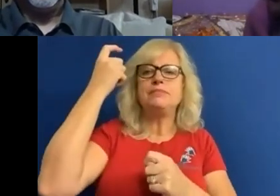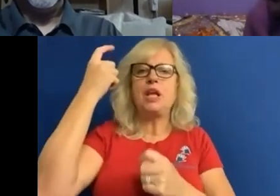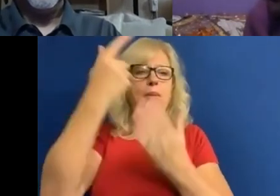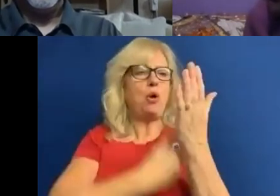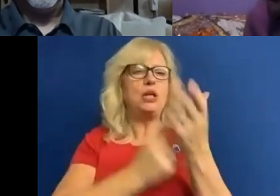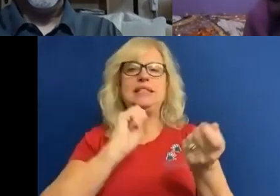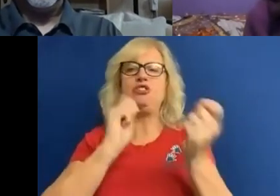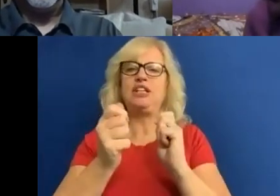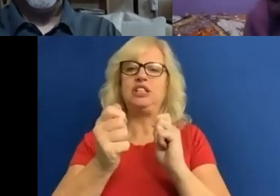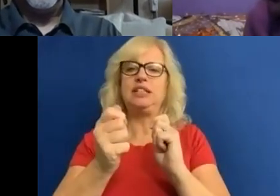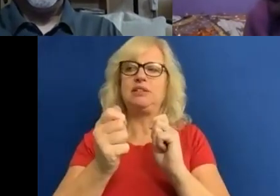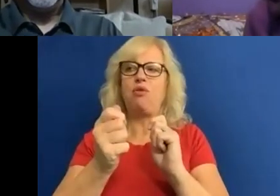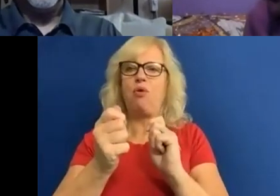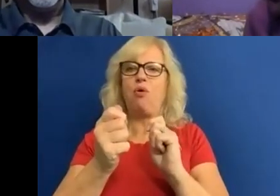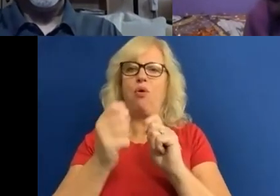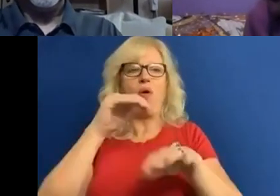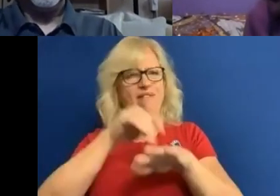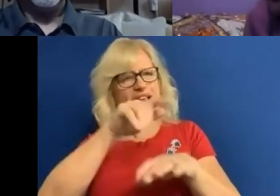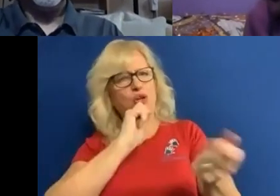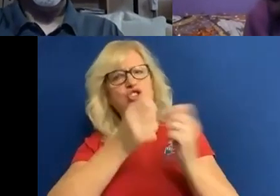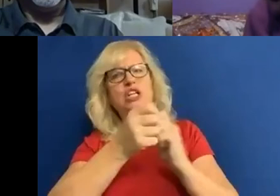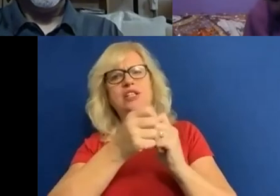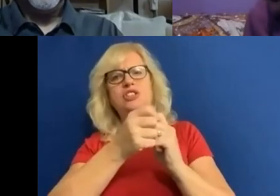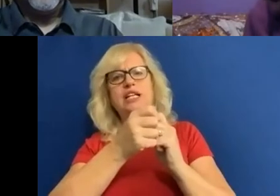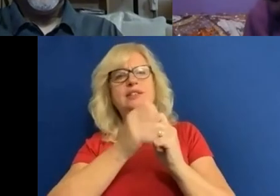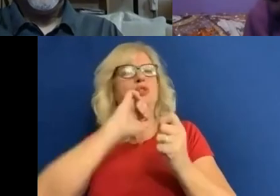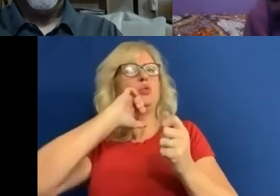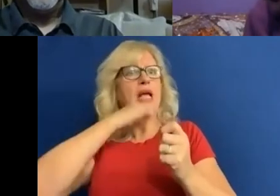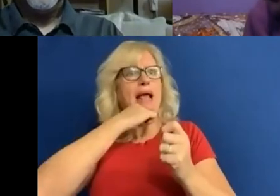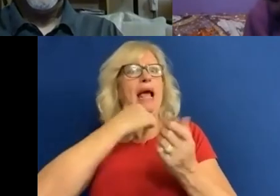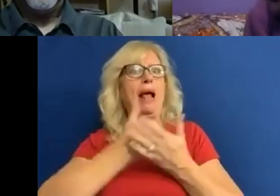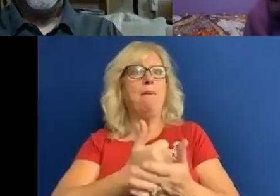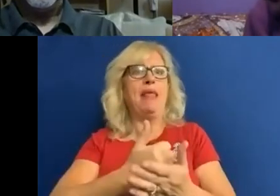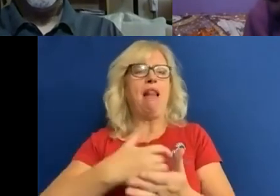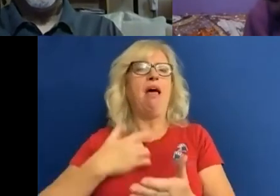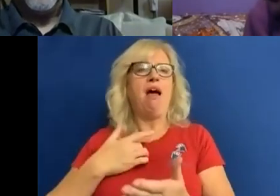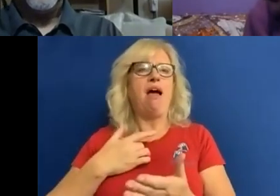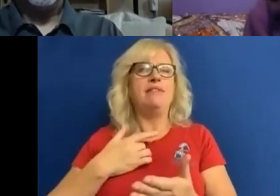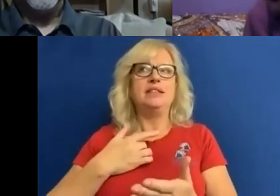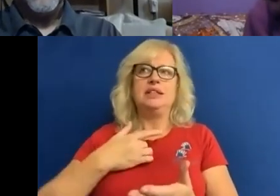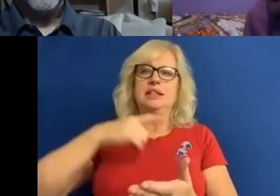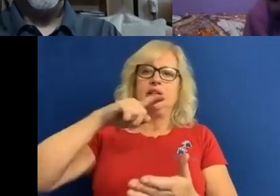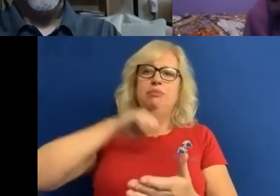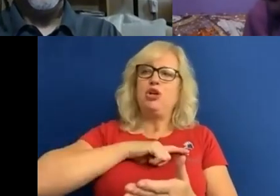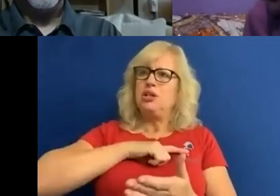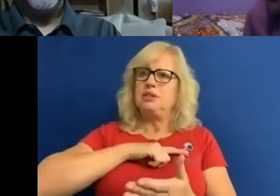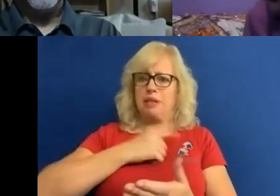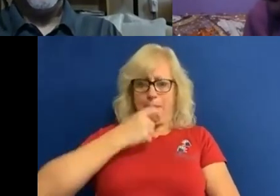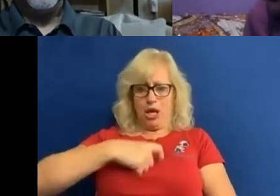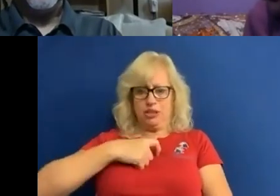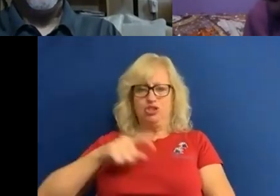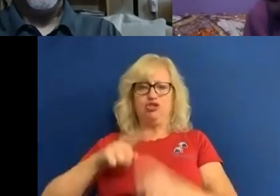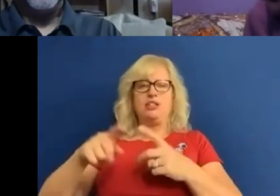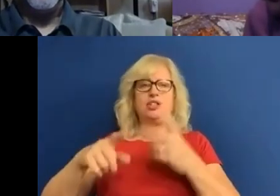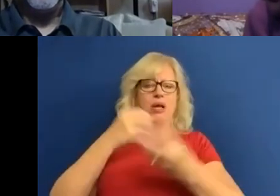changes or trying to affect those changes that would actually better their lives, because they're trying to figure out how are they going to keep their homes? Are they going to